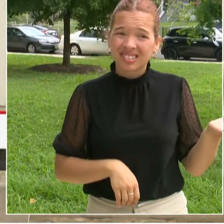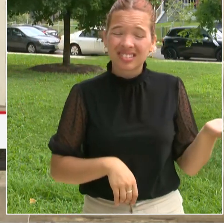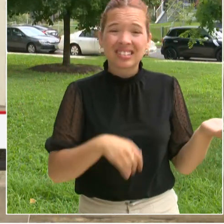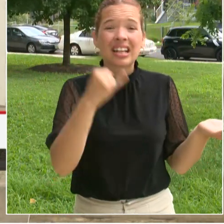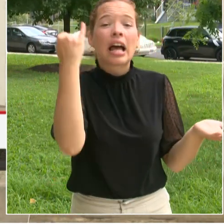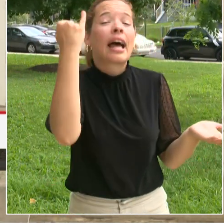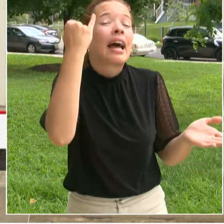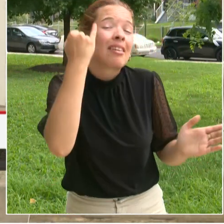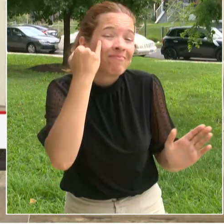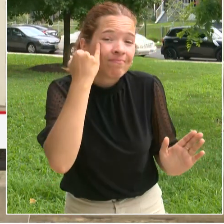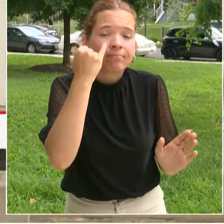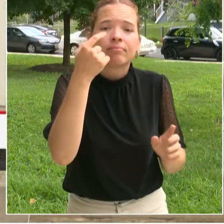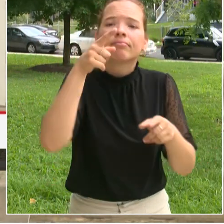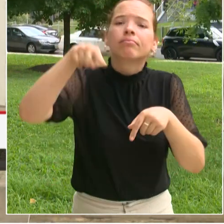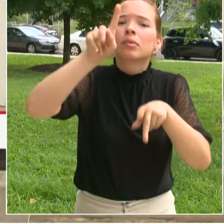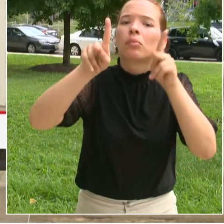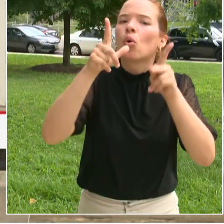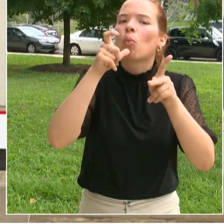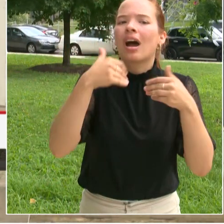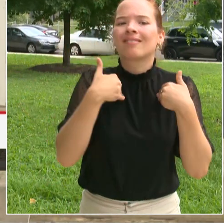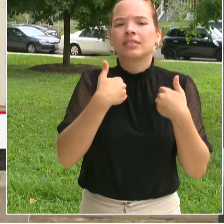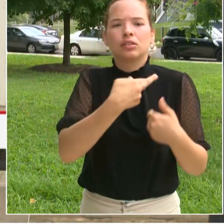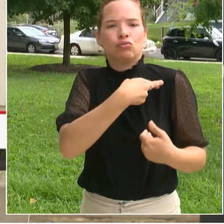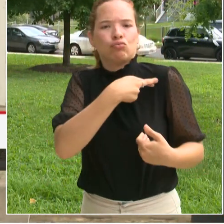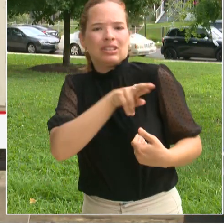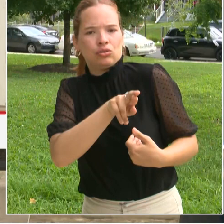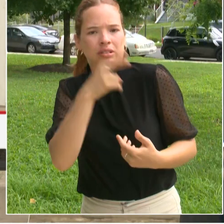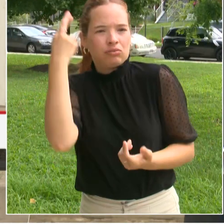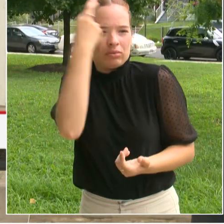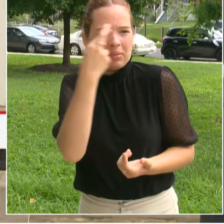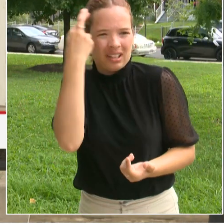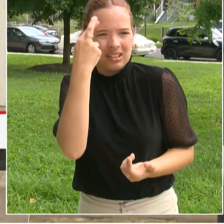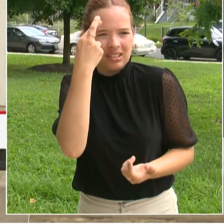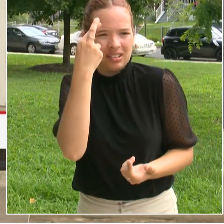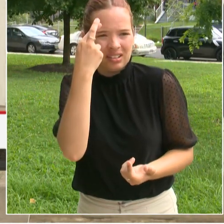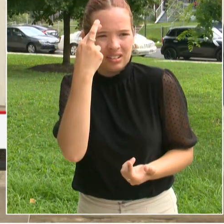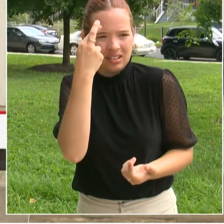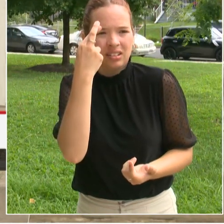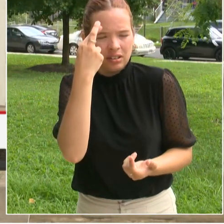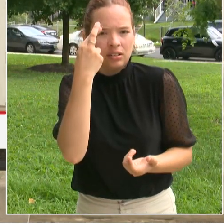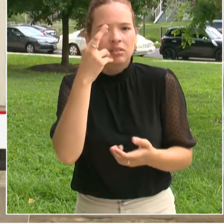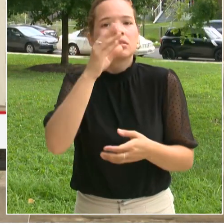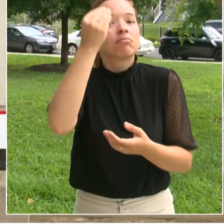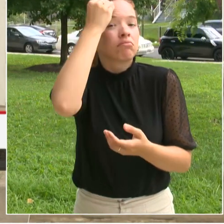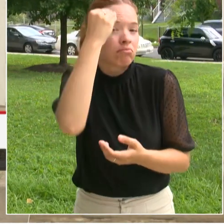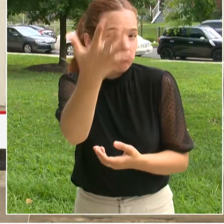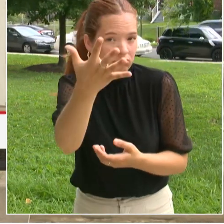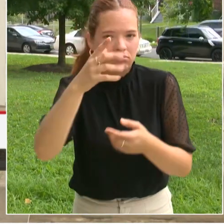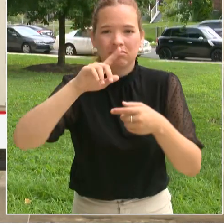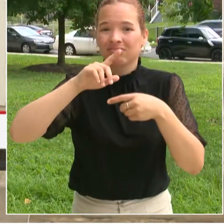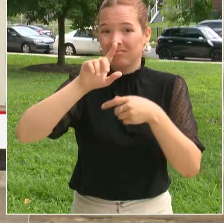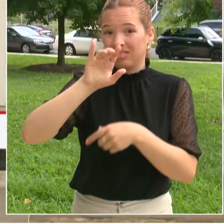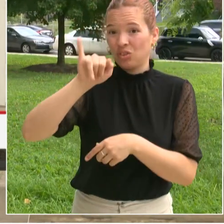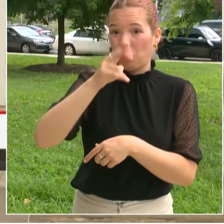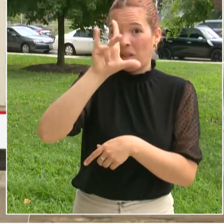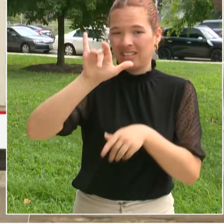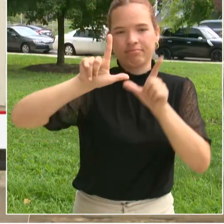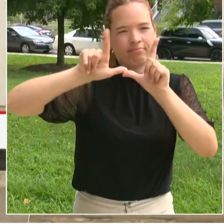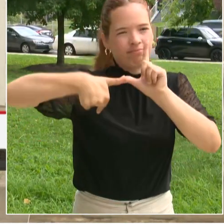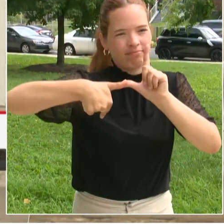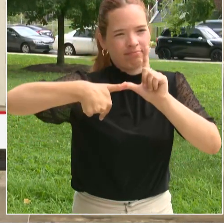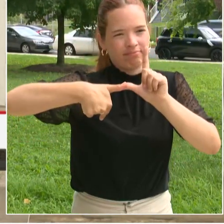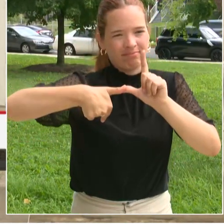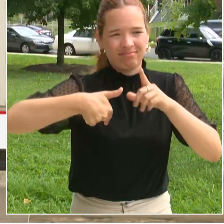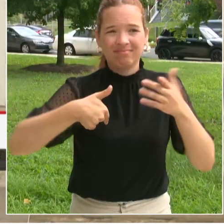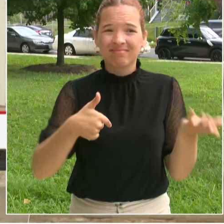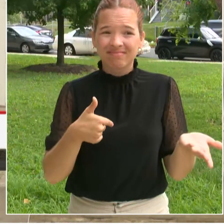Your medical home will book up. These special access vaccine events will book up, so now is the time to act to make sure that your child is